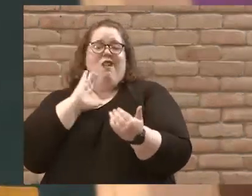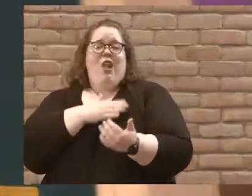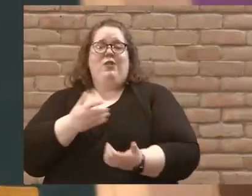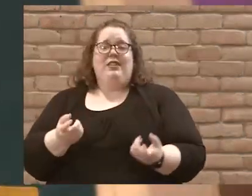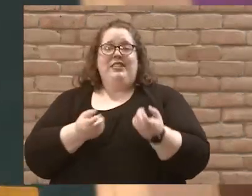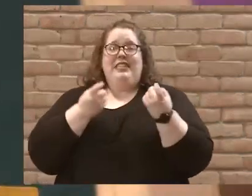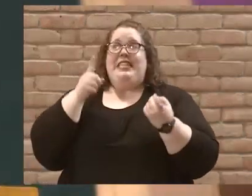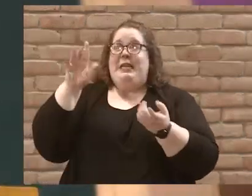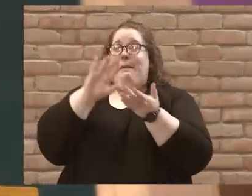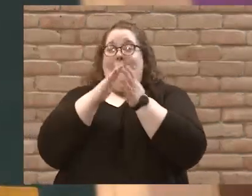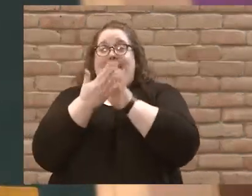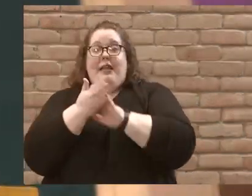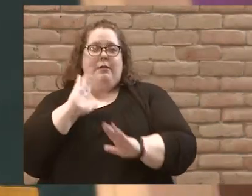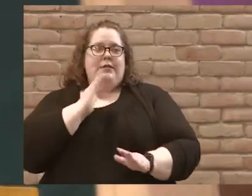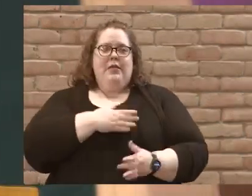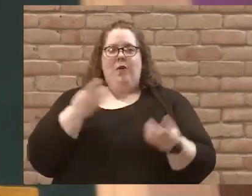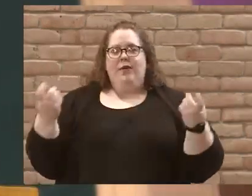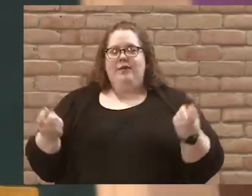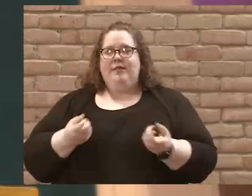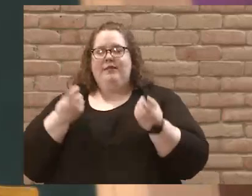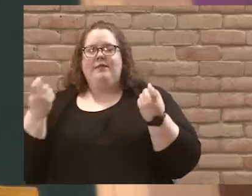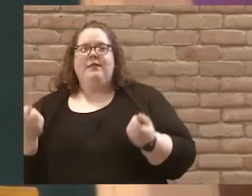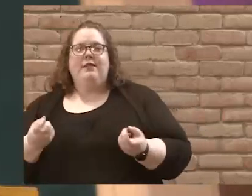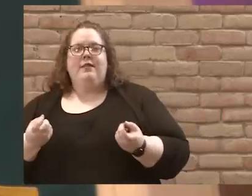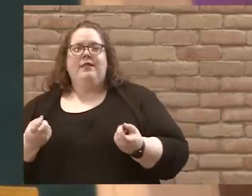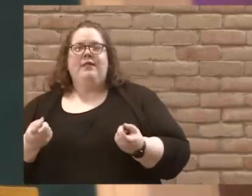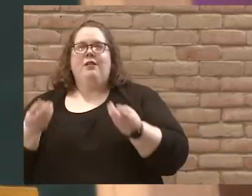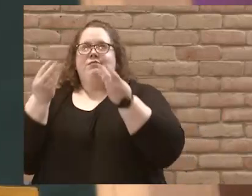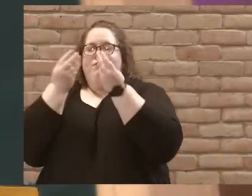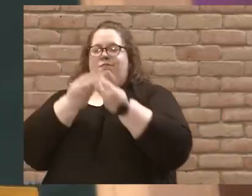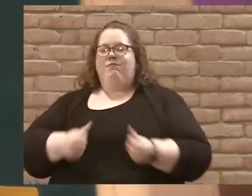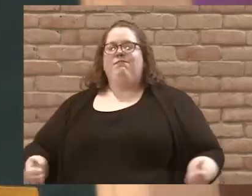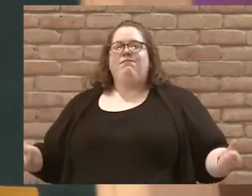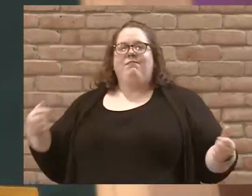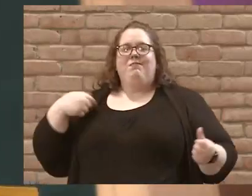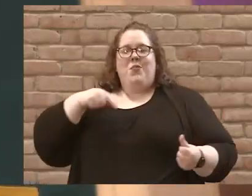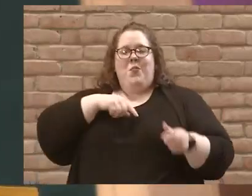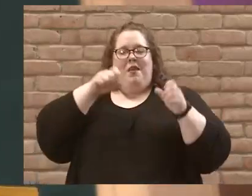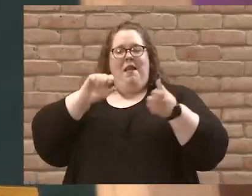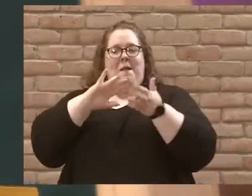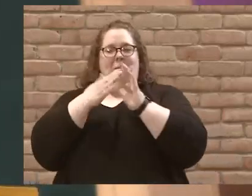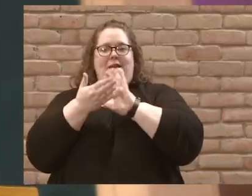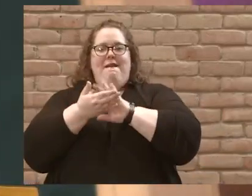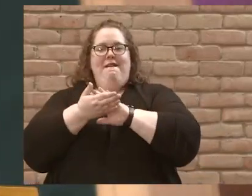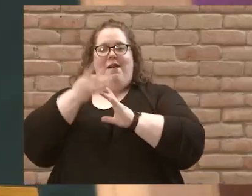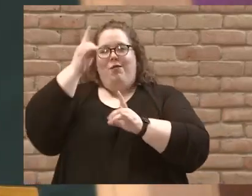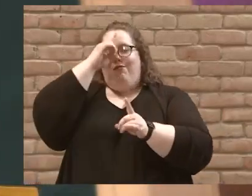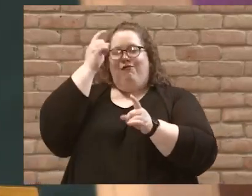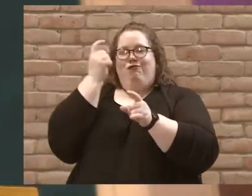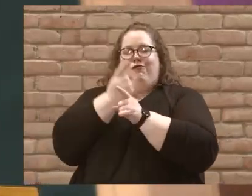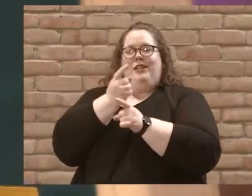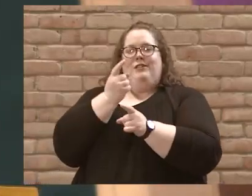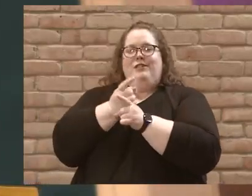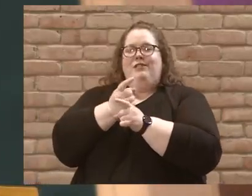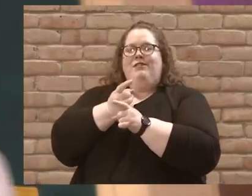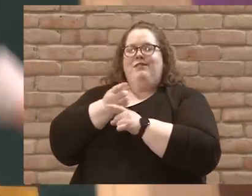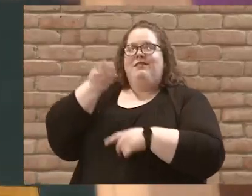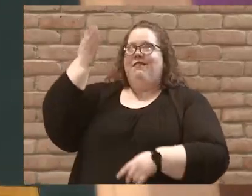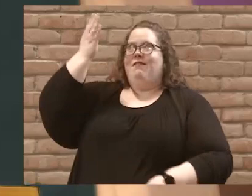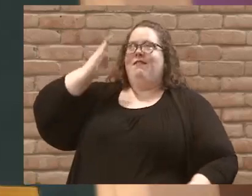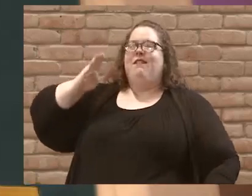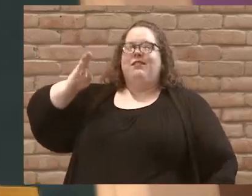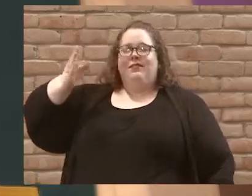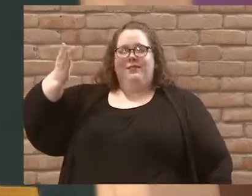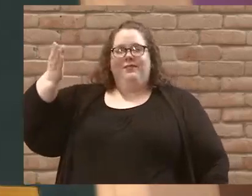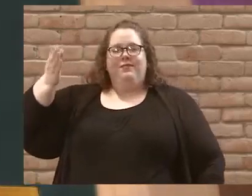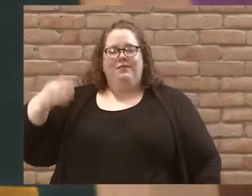for us so that we might become the righteousness of God. And as